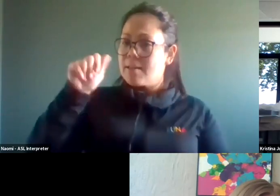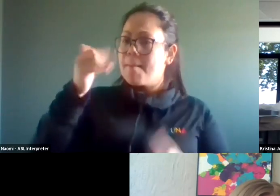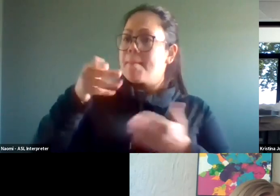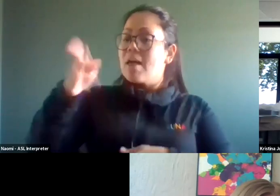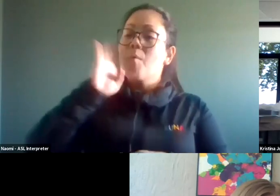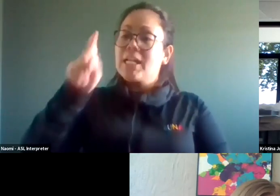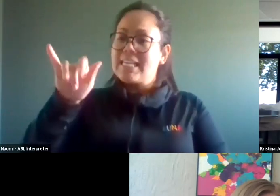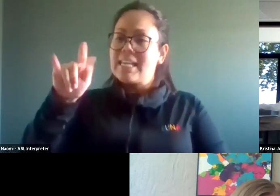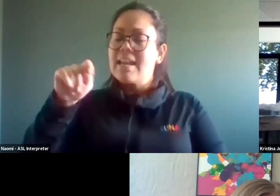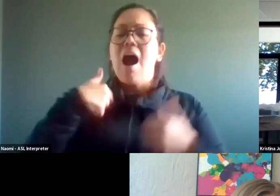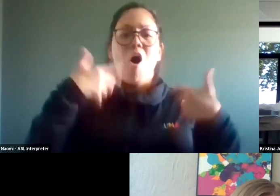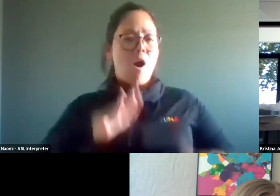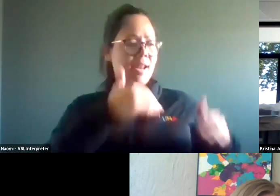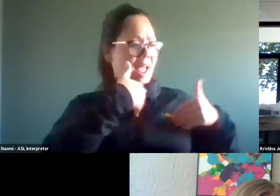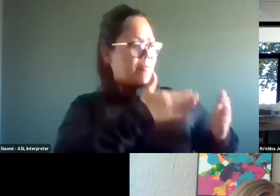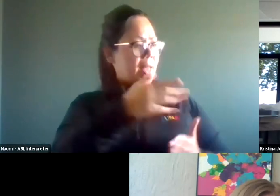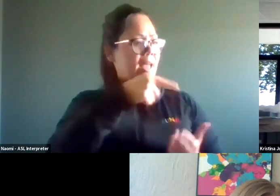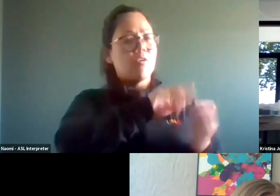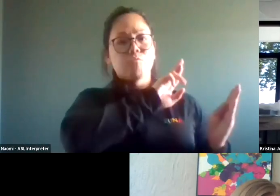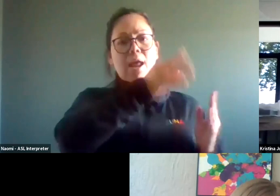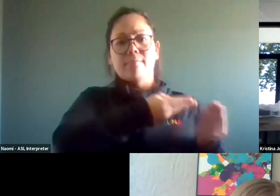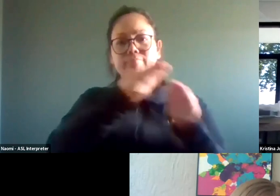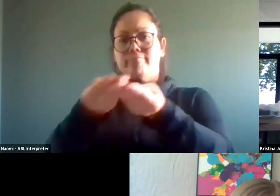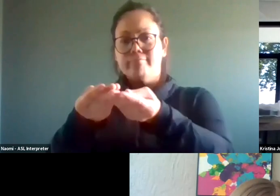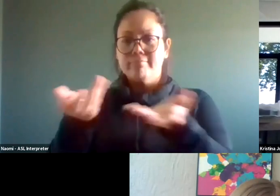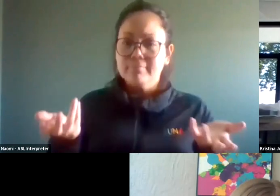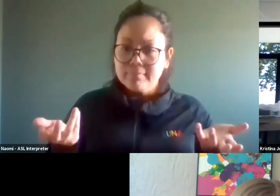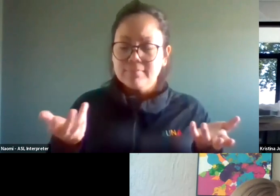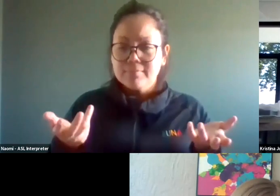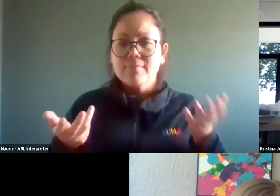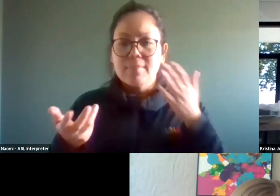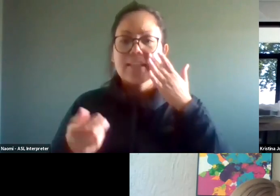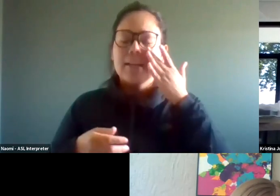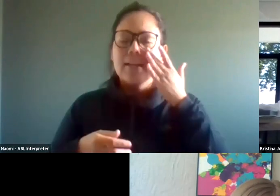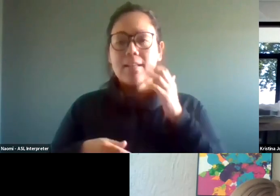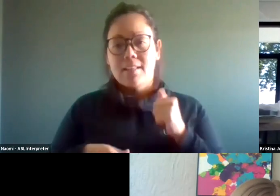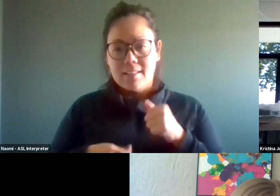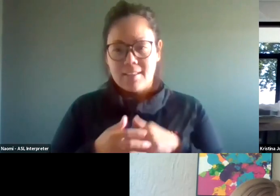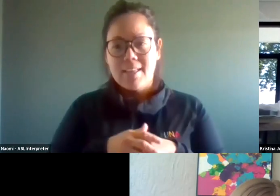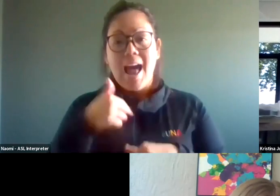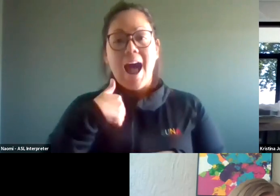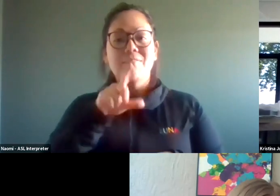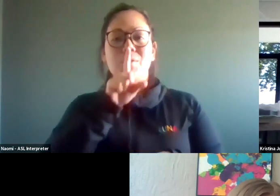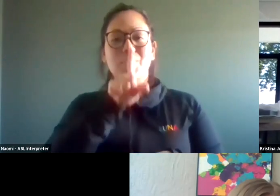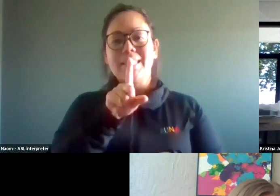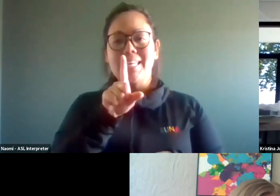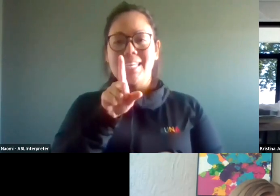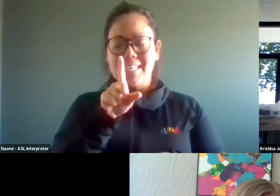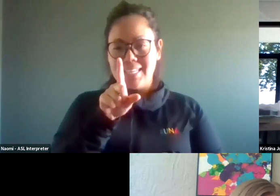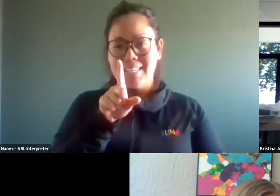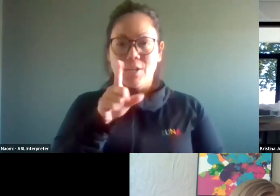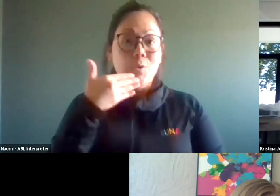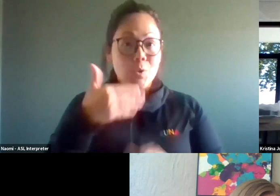uh, an accommodation during a program. Now, I'm, I'm really kind of glad it's happened. I have a really kind of like goofy